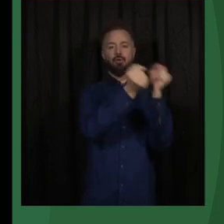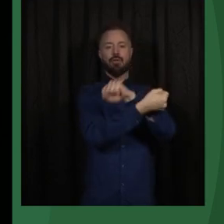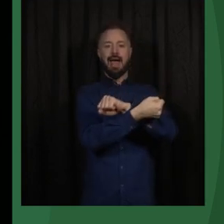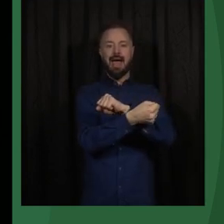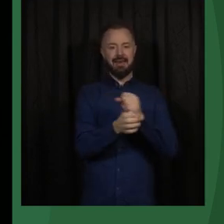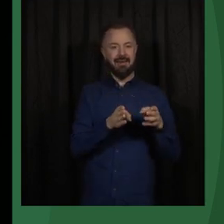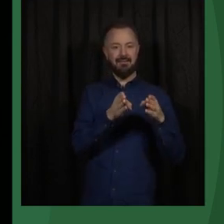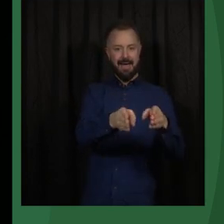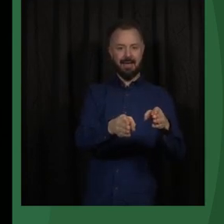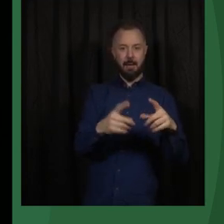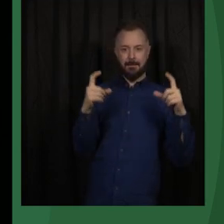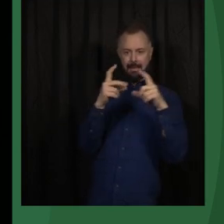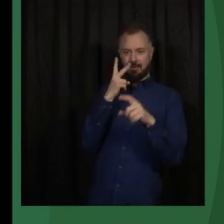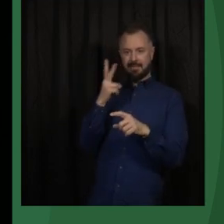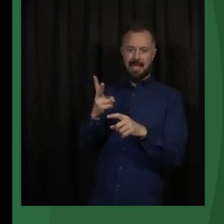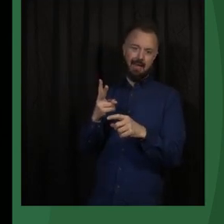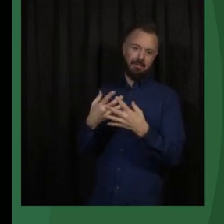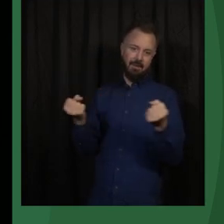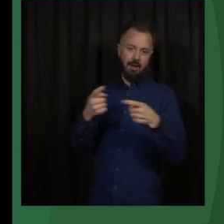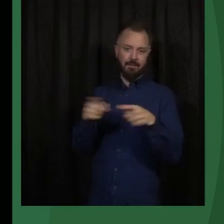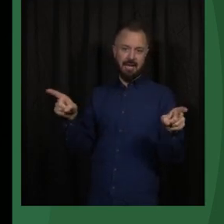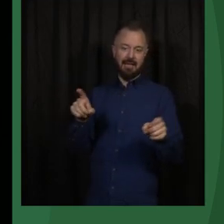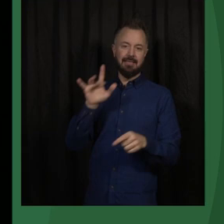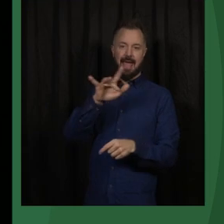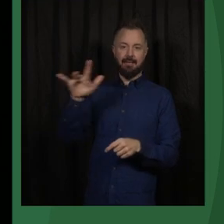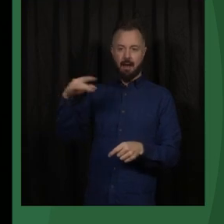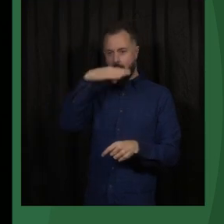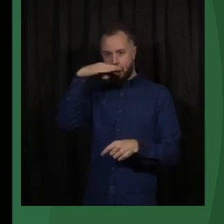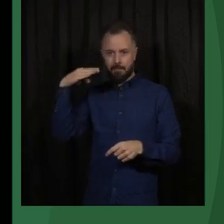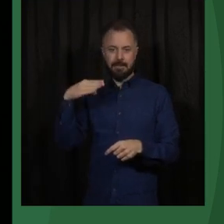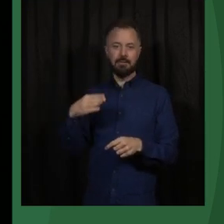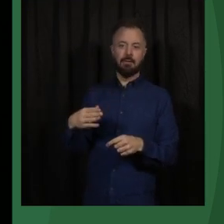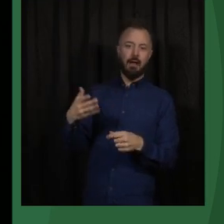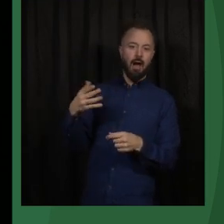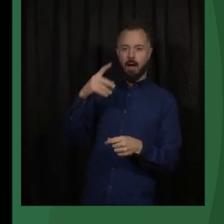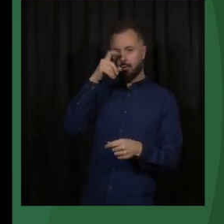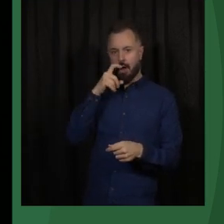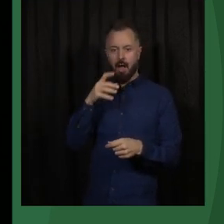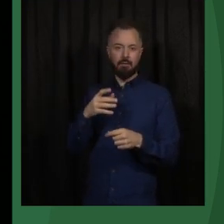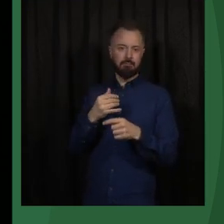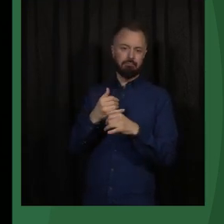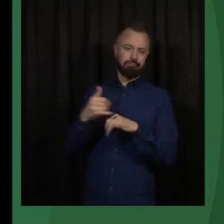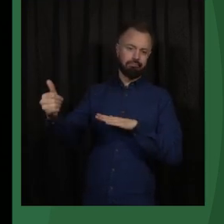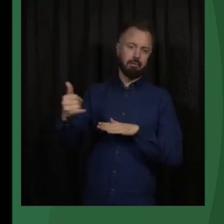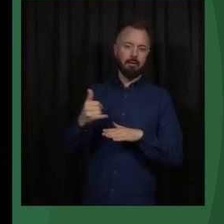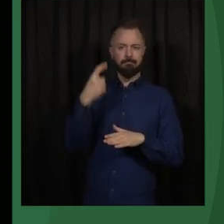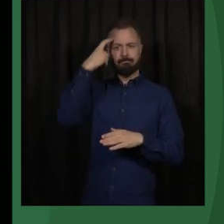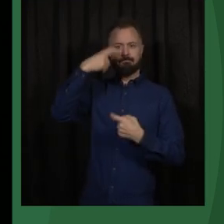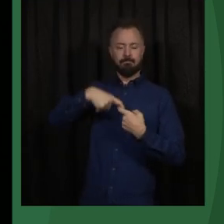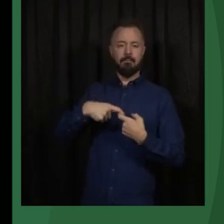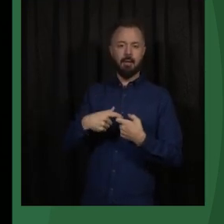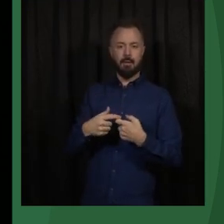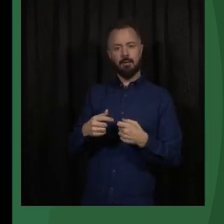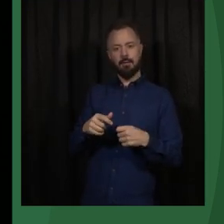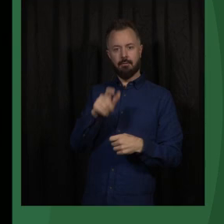images we see from the Arab Spring or Portugal. This brings to mind the people toppling the government